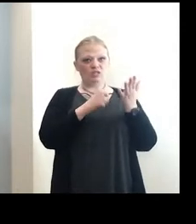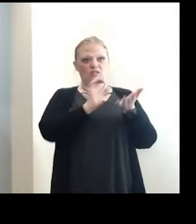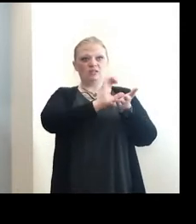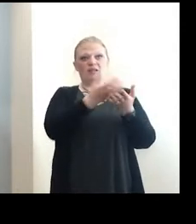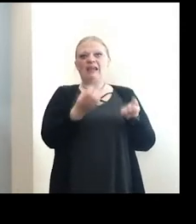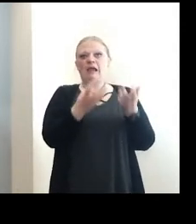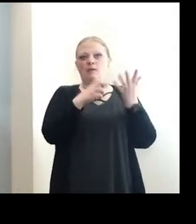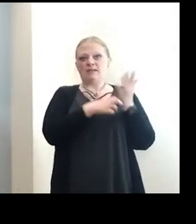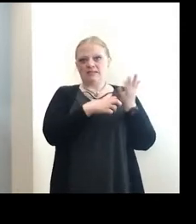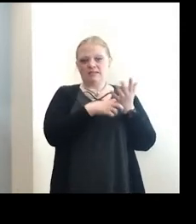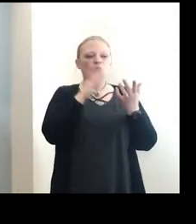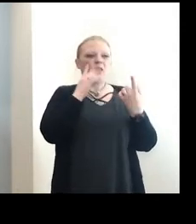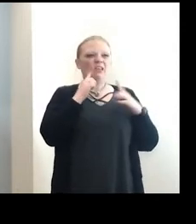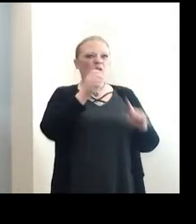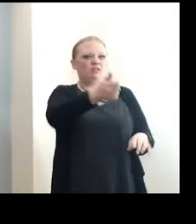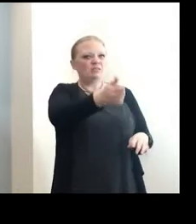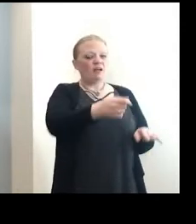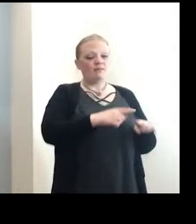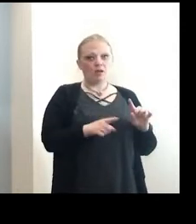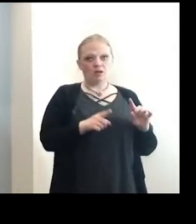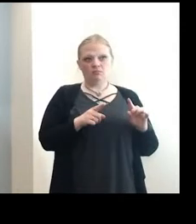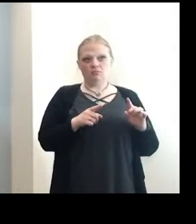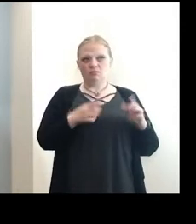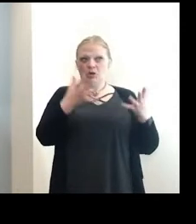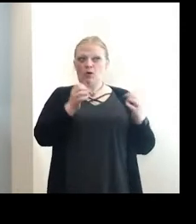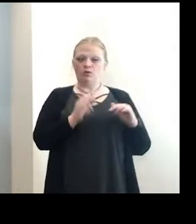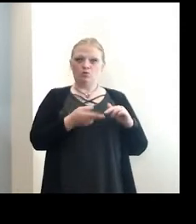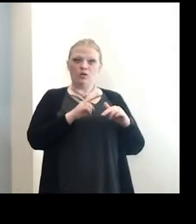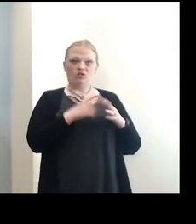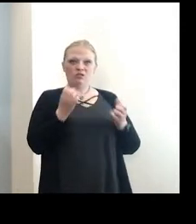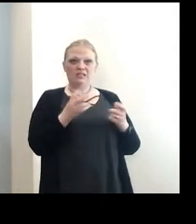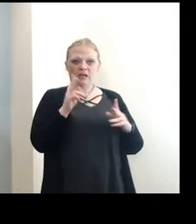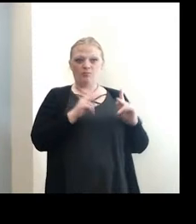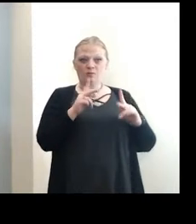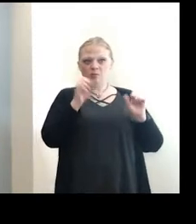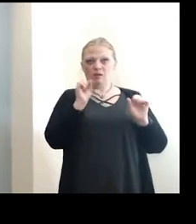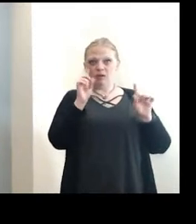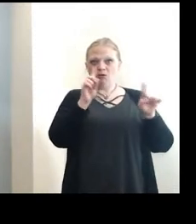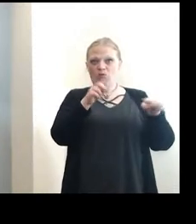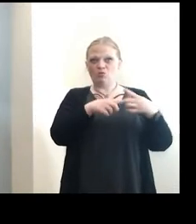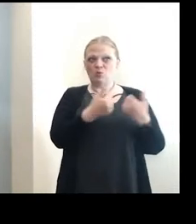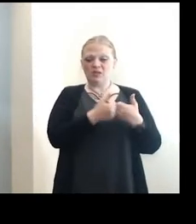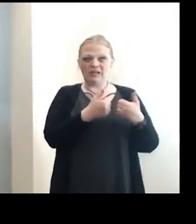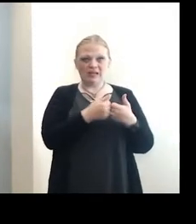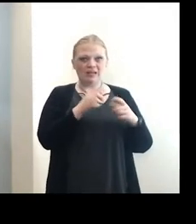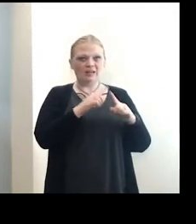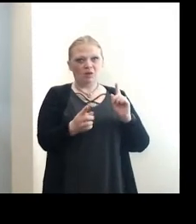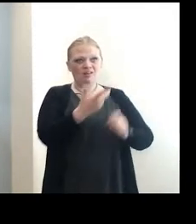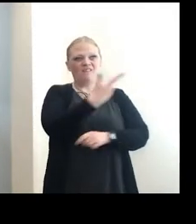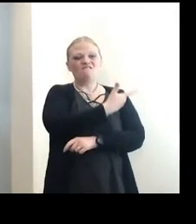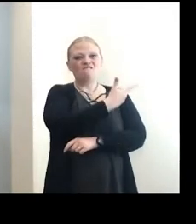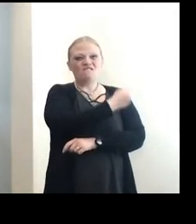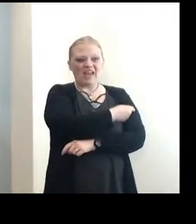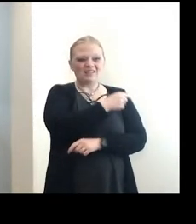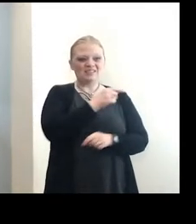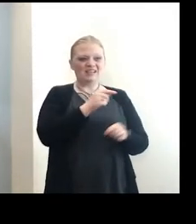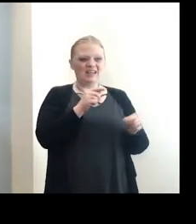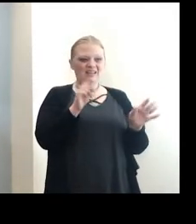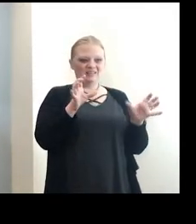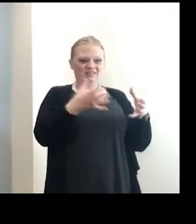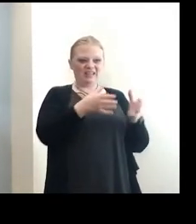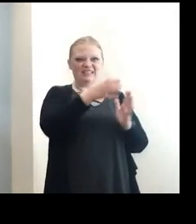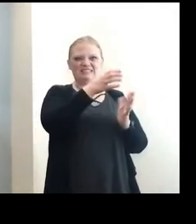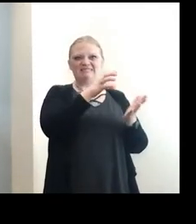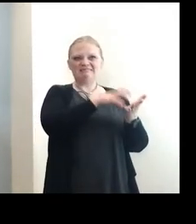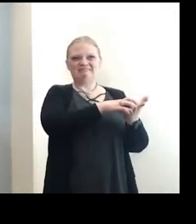They'll be announcing that themselves. But they want to increase the number of people who can go to the games. But those are going to be in vaccinated sections only. So